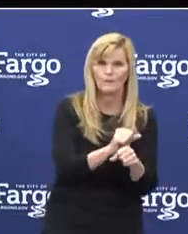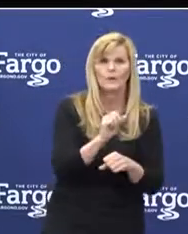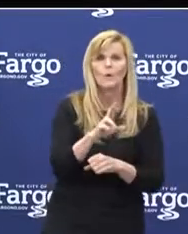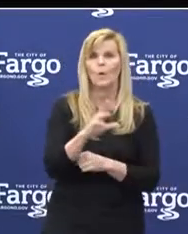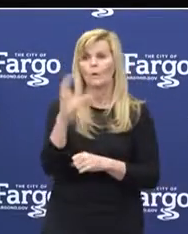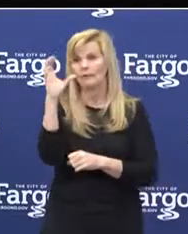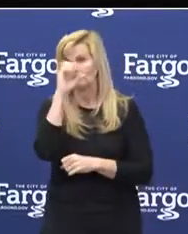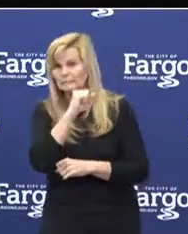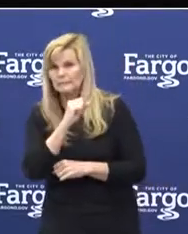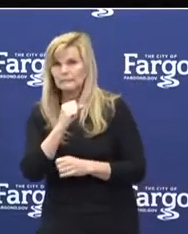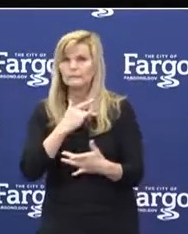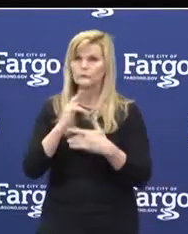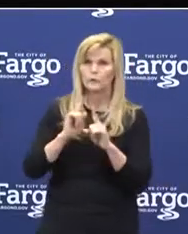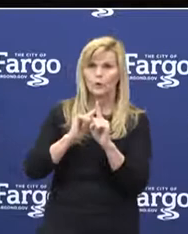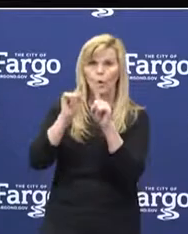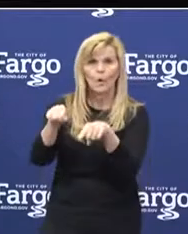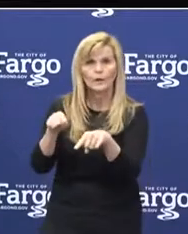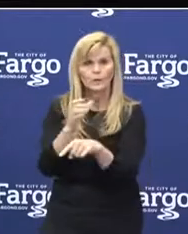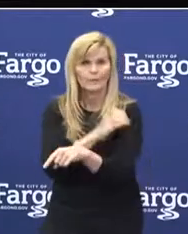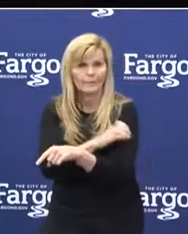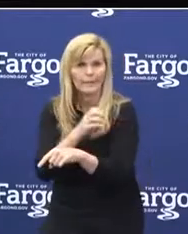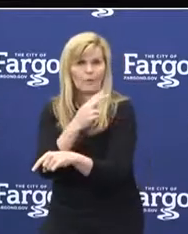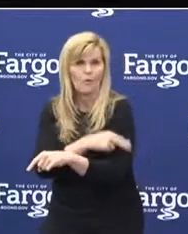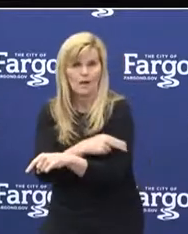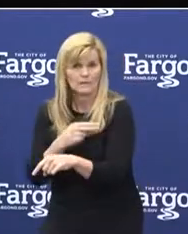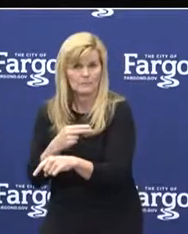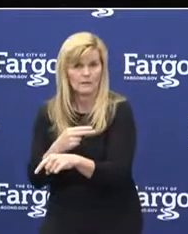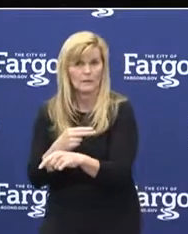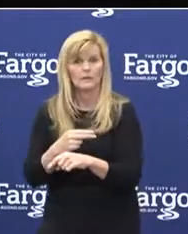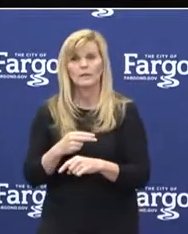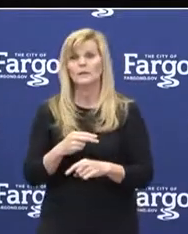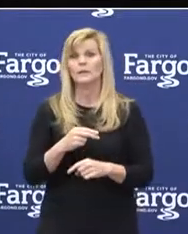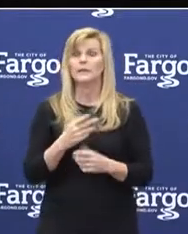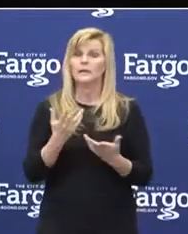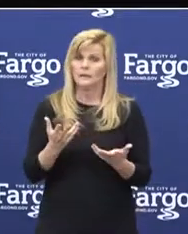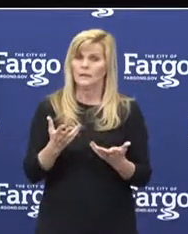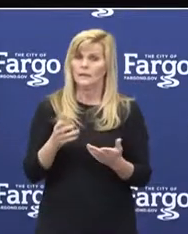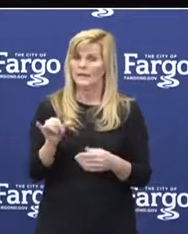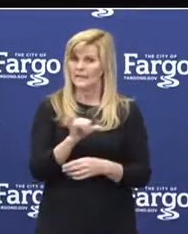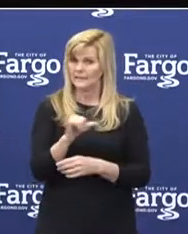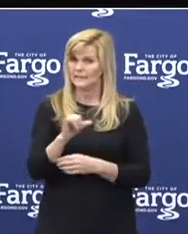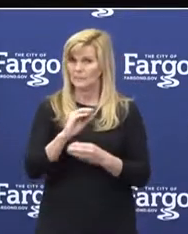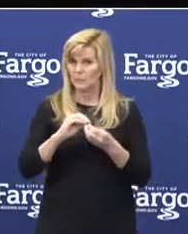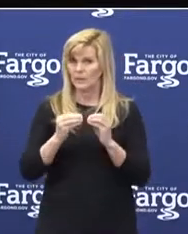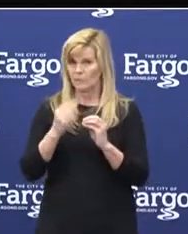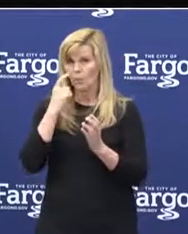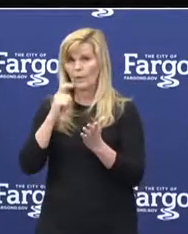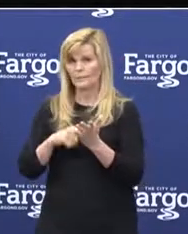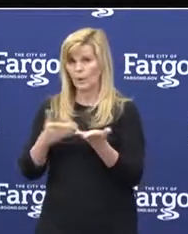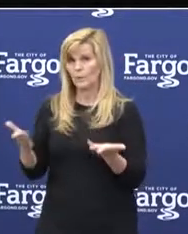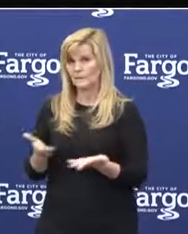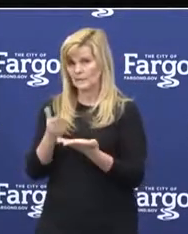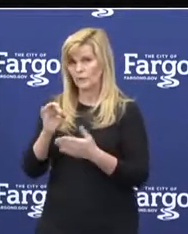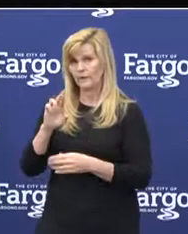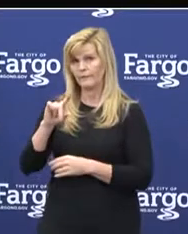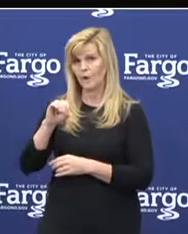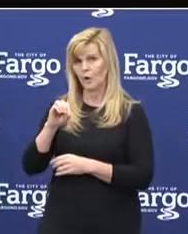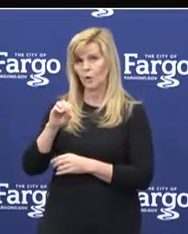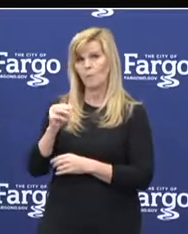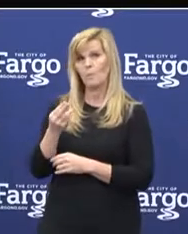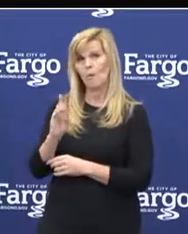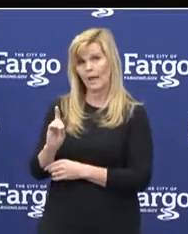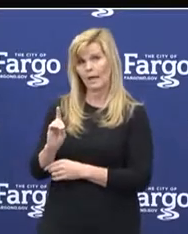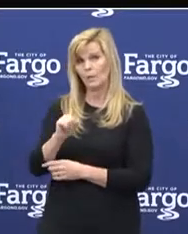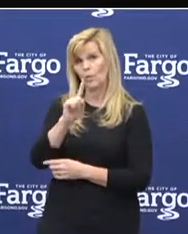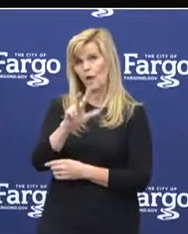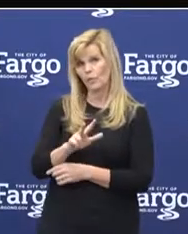concern about coming to the clinic or hospital. And that's a similar number that we've been recognizing here in Fargo-Moorhead, that about a